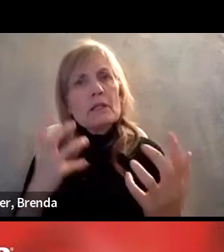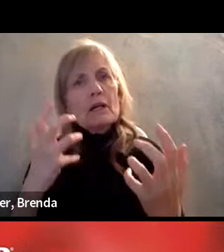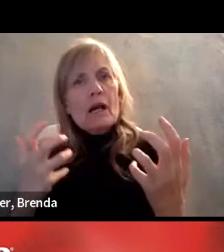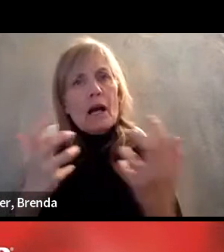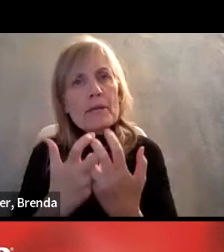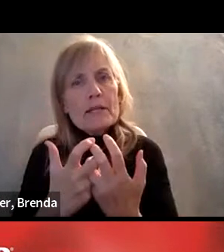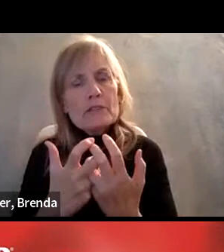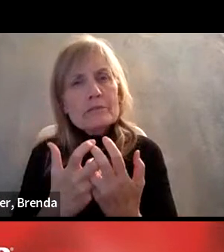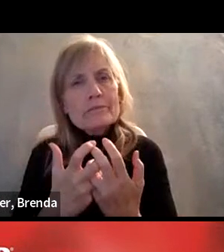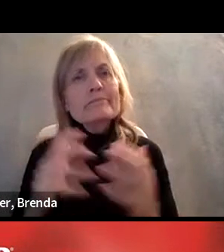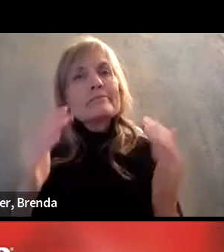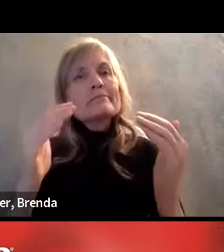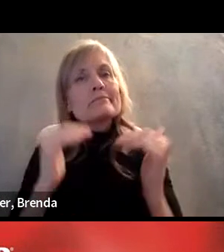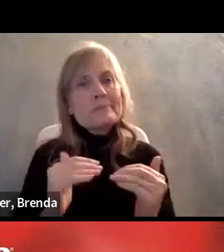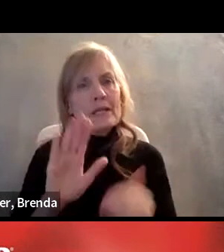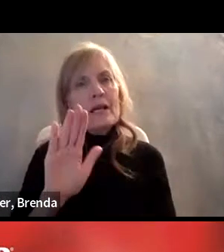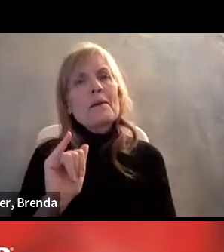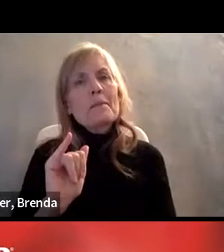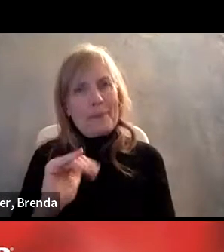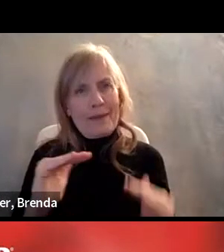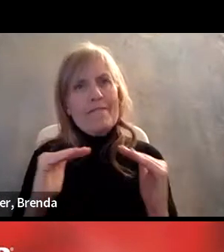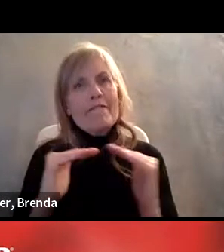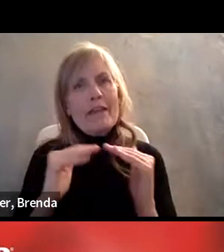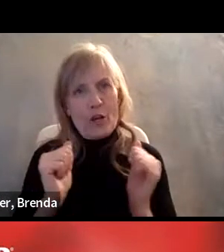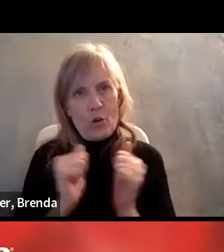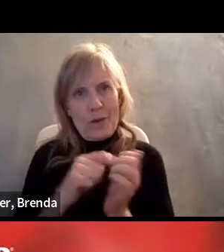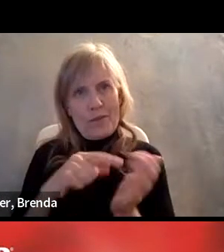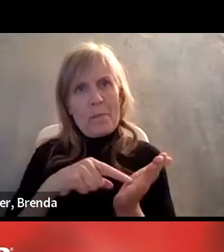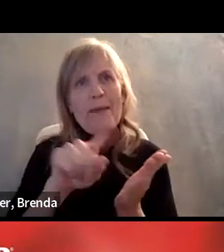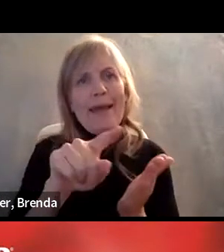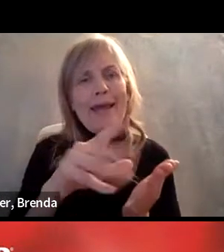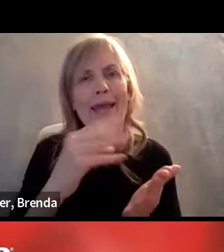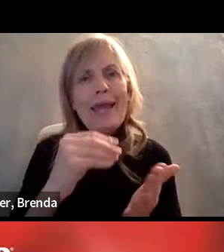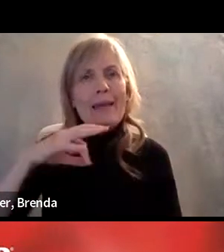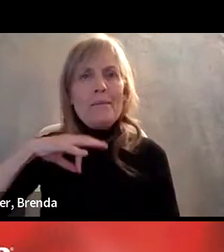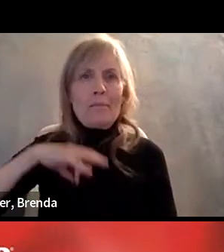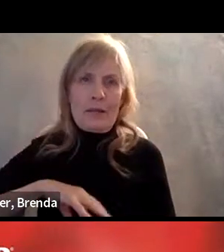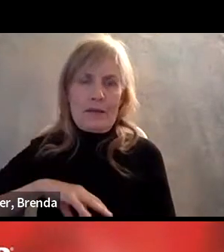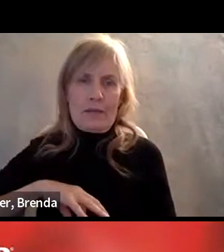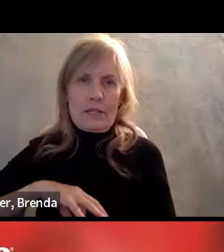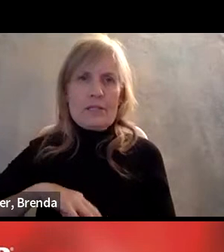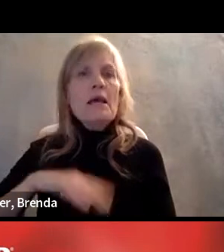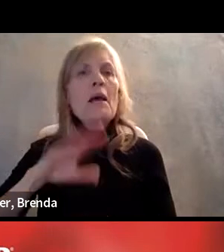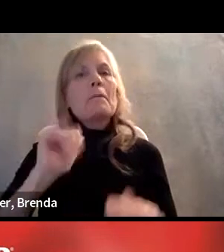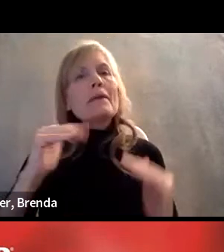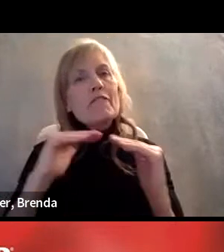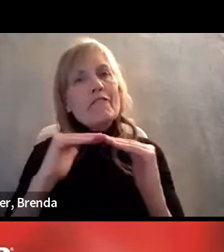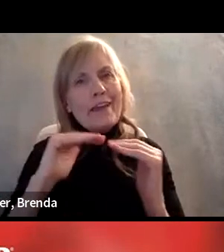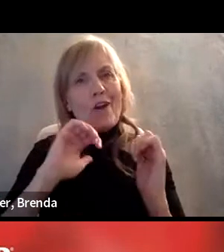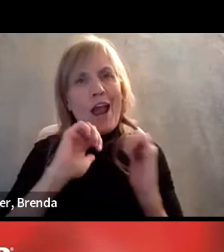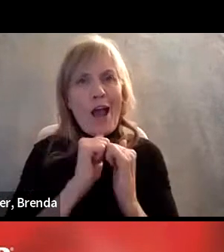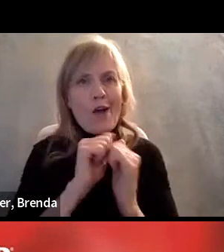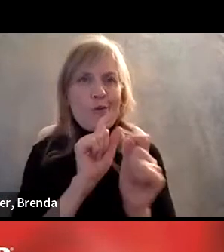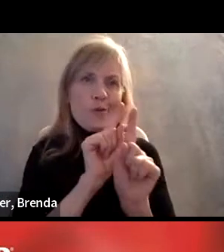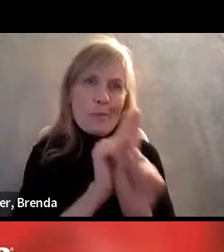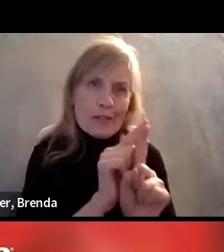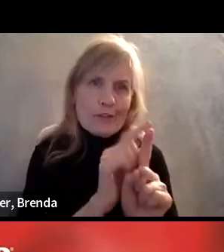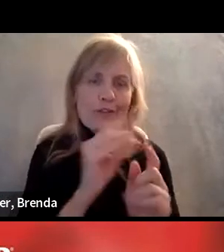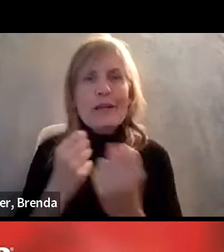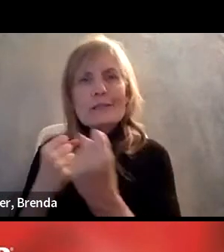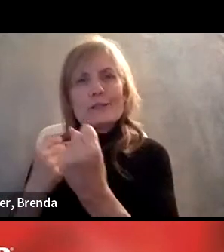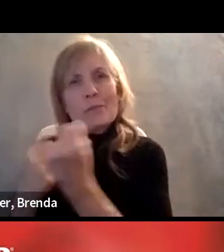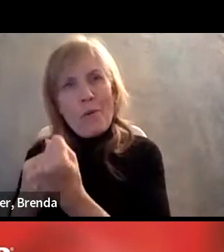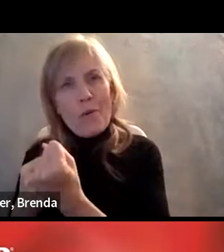be fair in your pay structure, your benefits package, how you mentor and promote this talent, you know, don't have pay scales